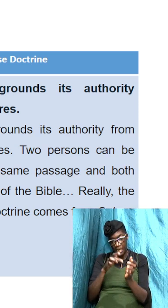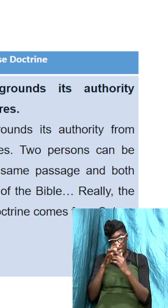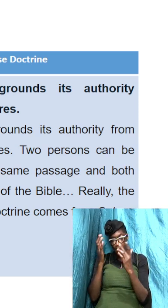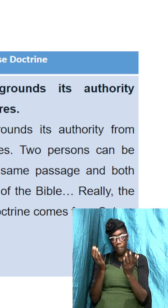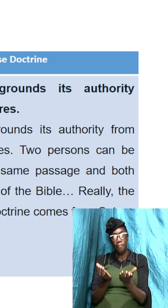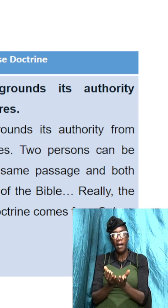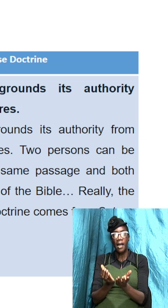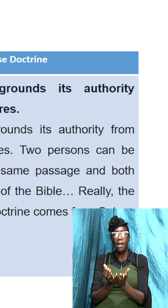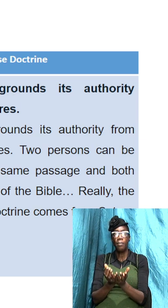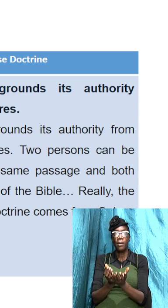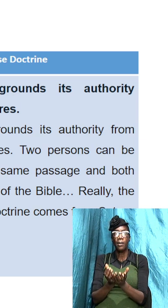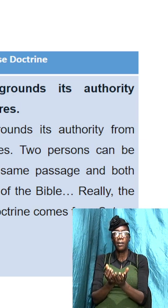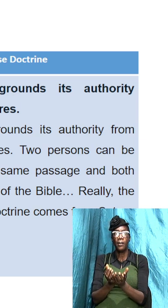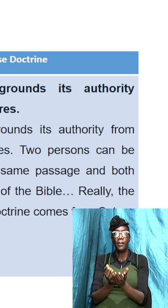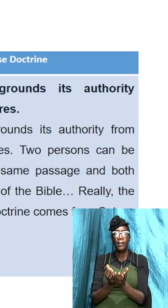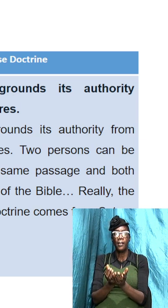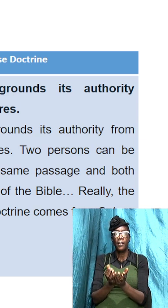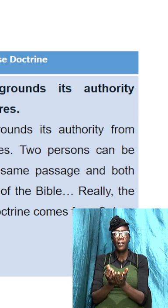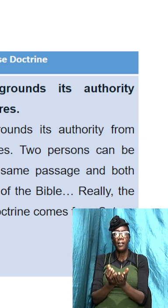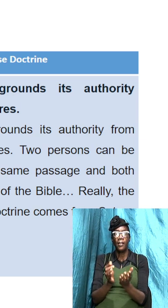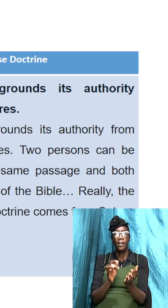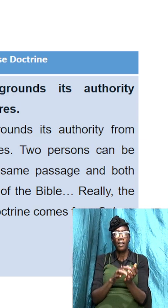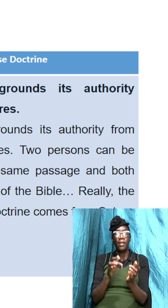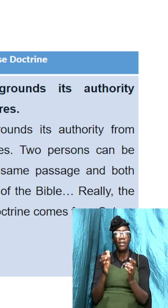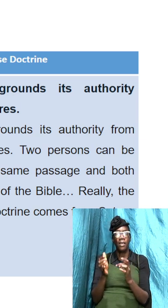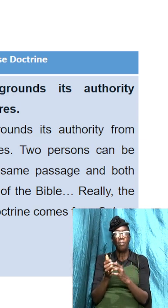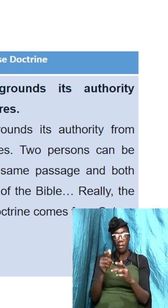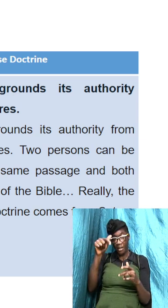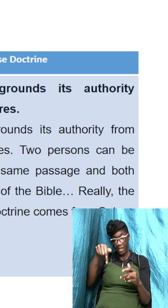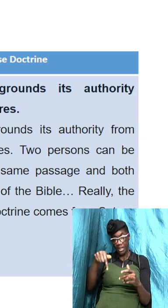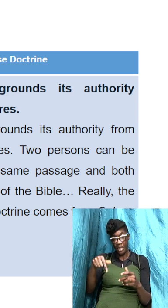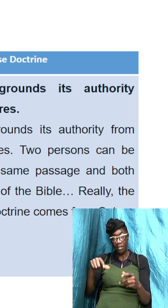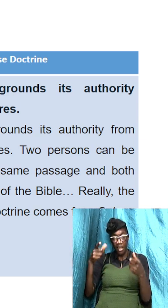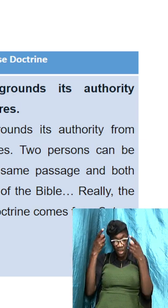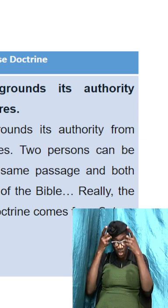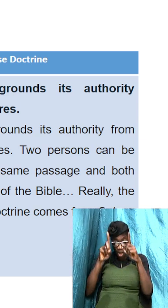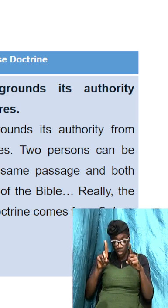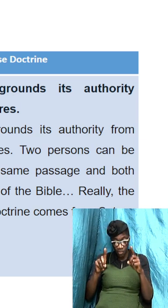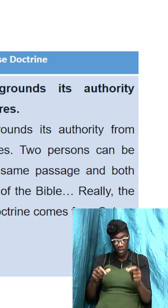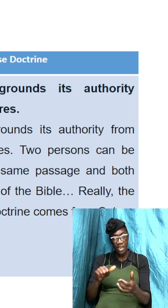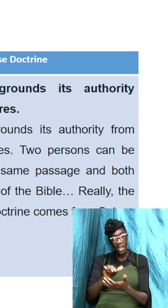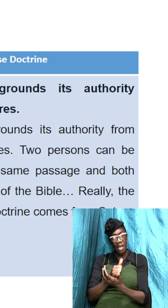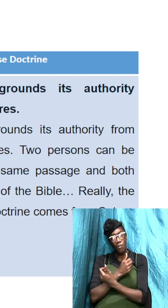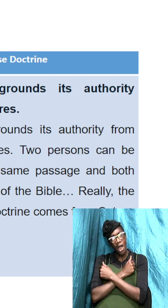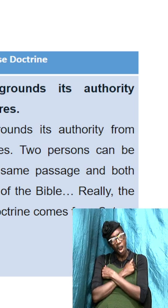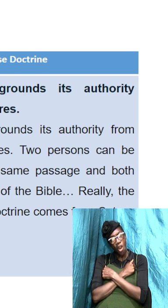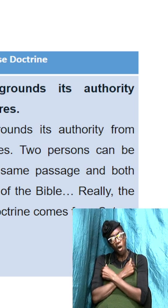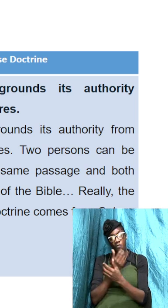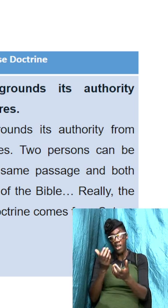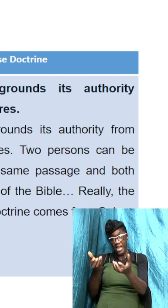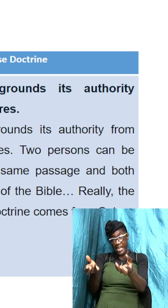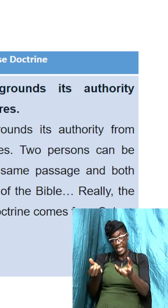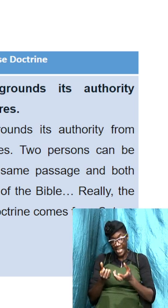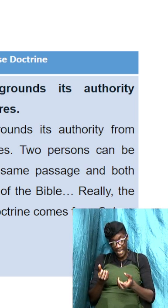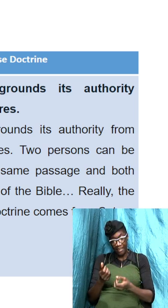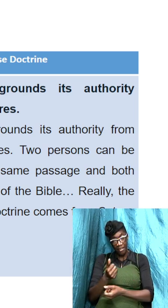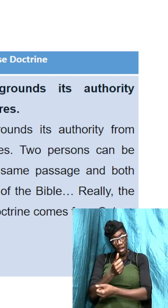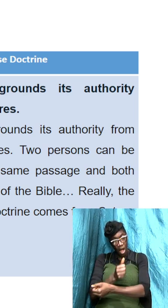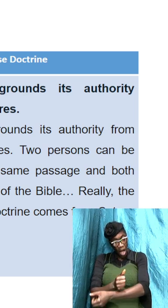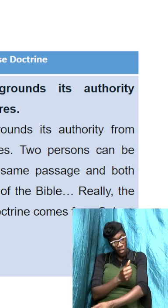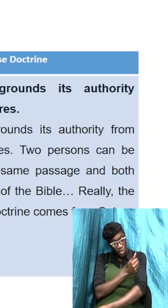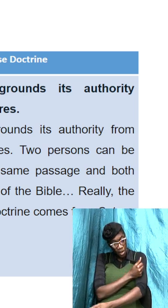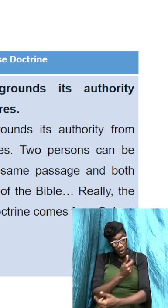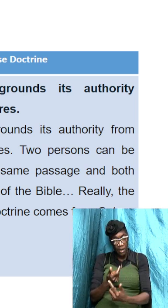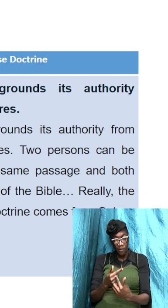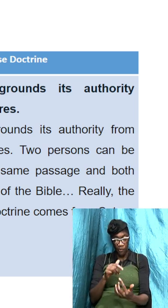words the Bible this doctrine that we embrace gets its authority from the scripture